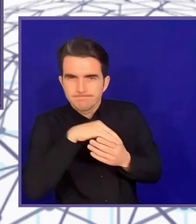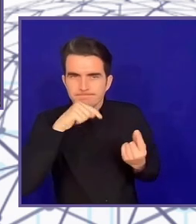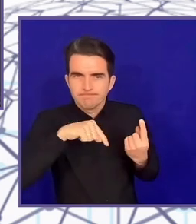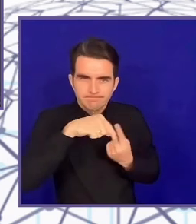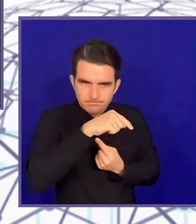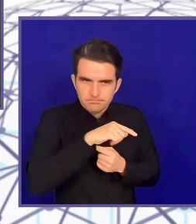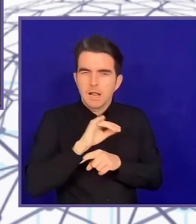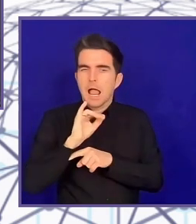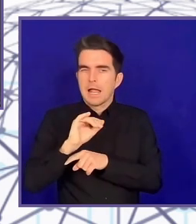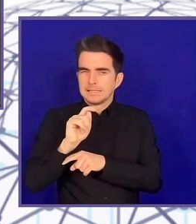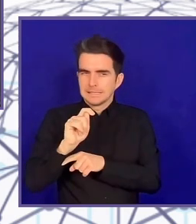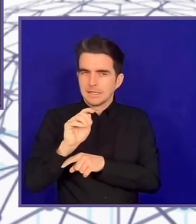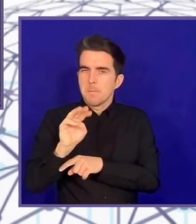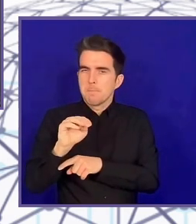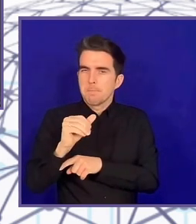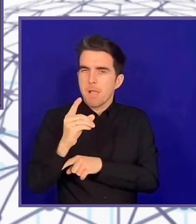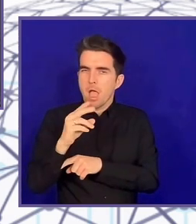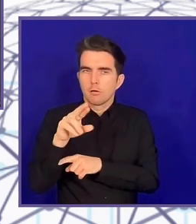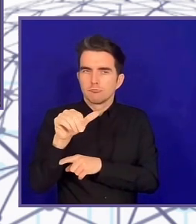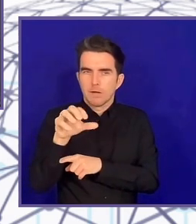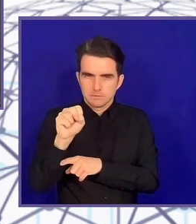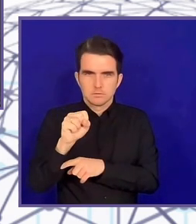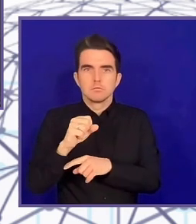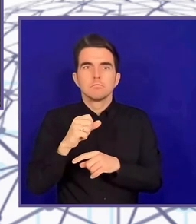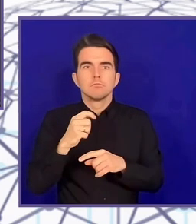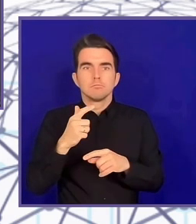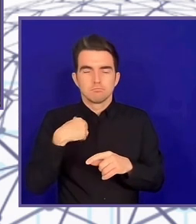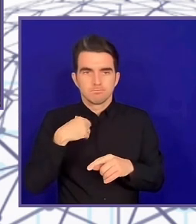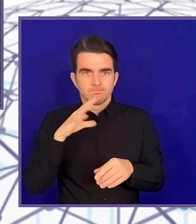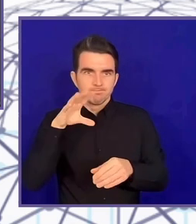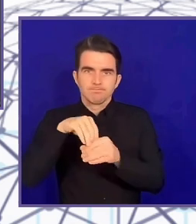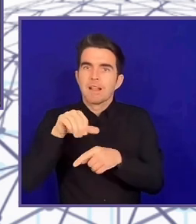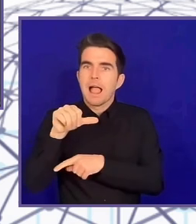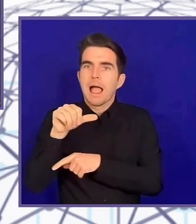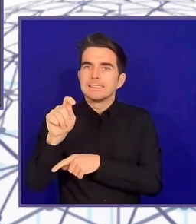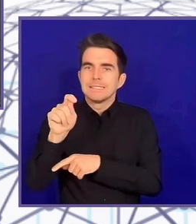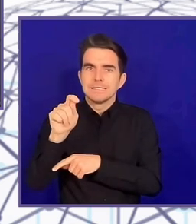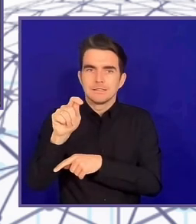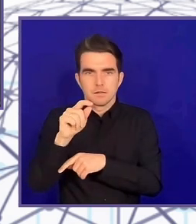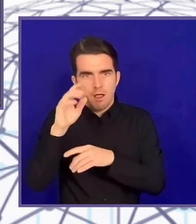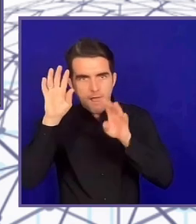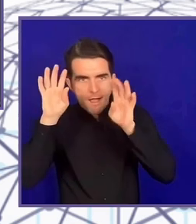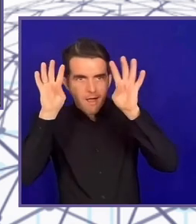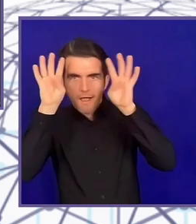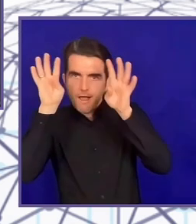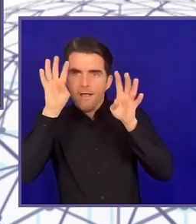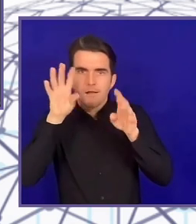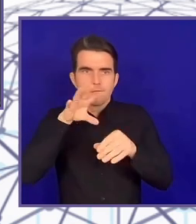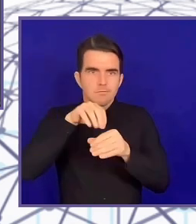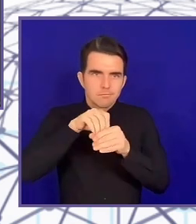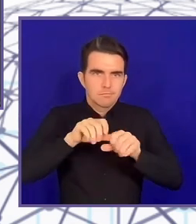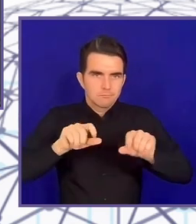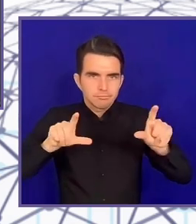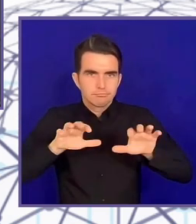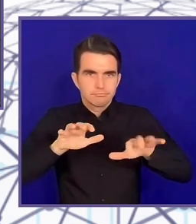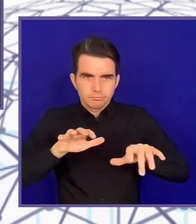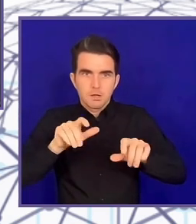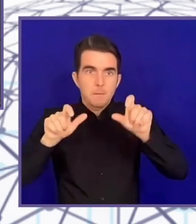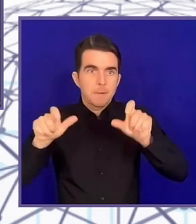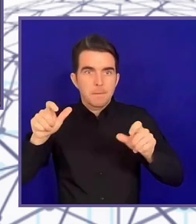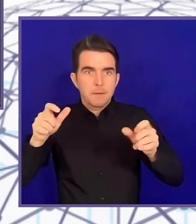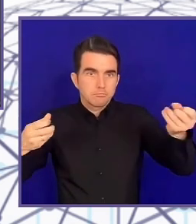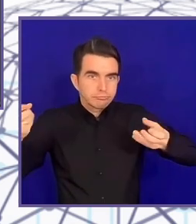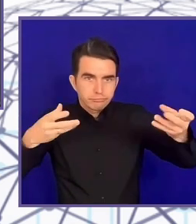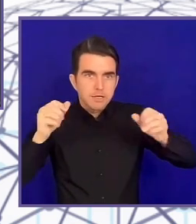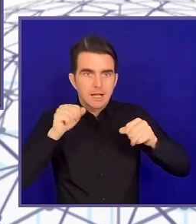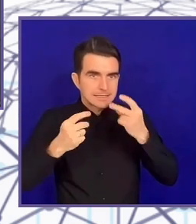what's already on the market. Because the other thing is that sometimes people don't realize this solution already exists in a different geography or doesn't realize that there are other people they